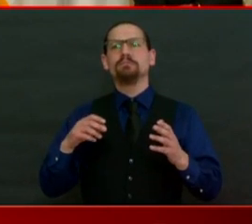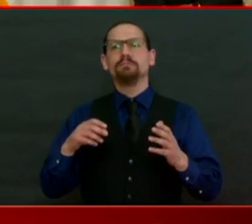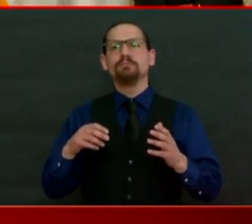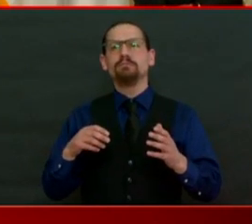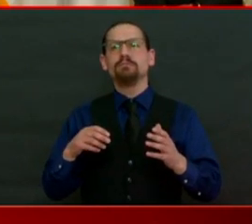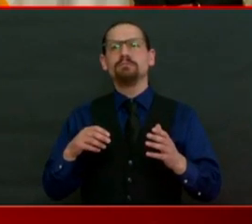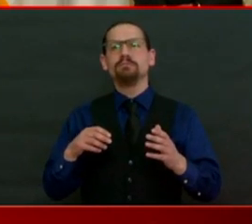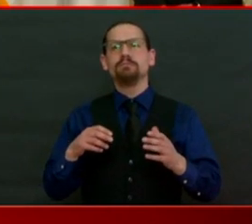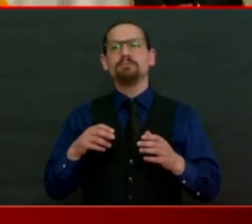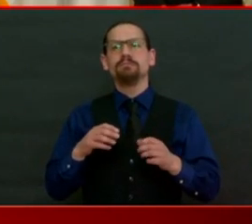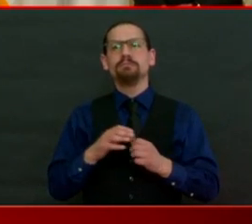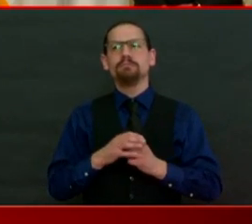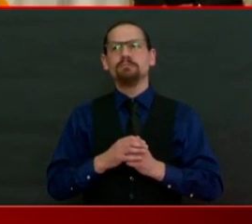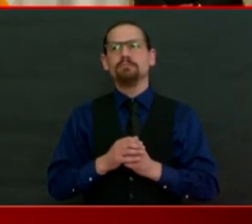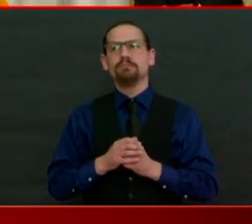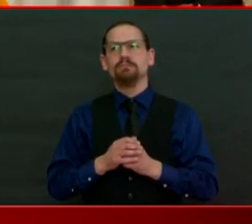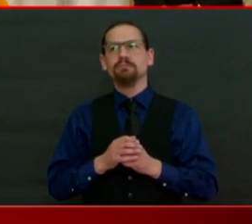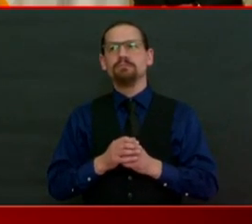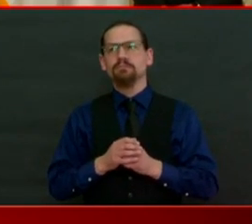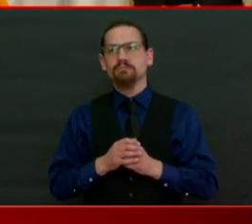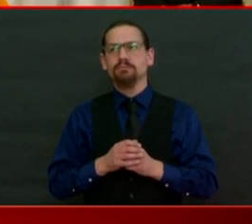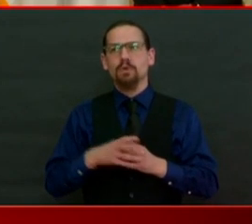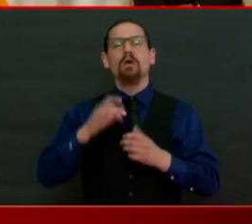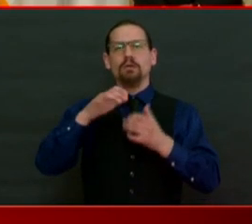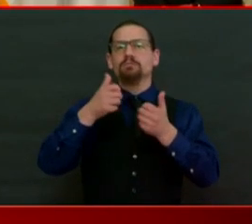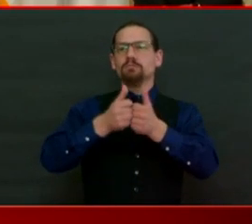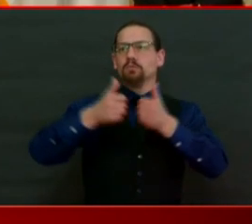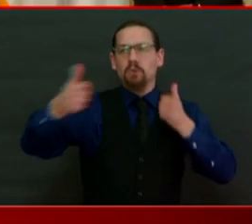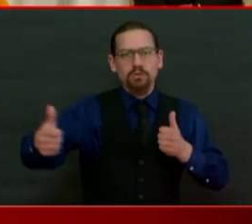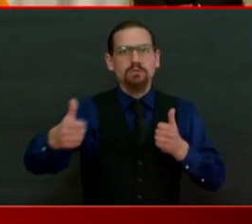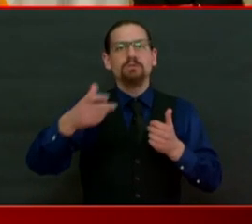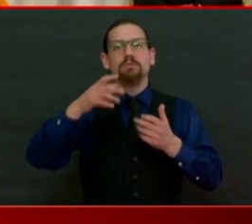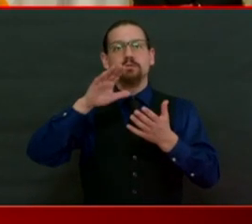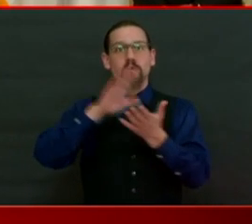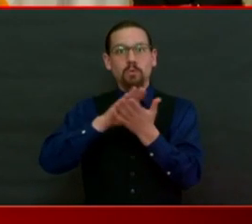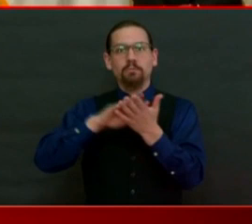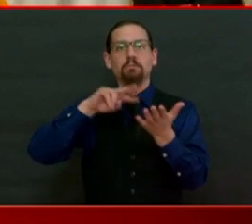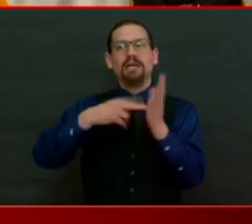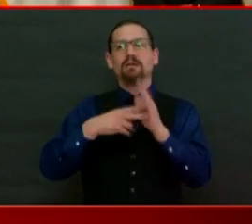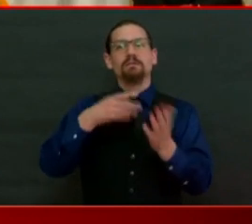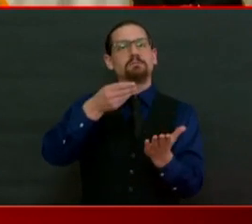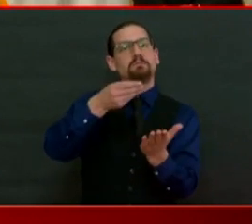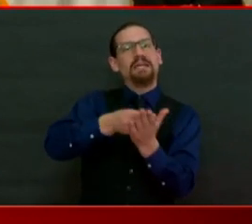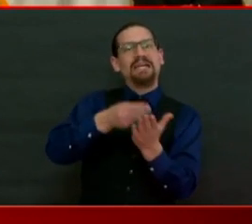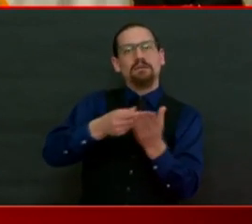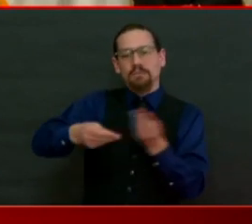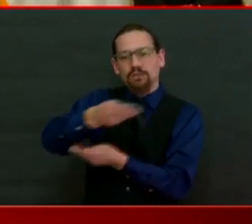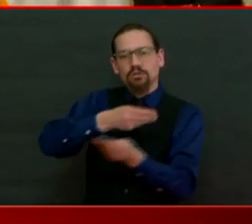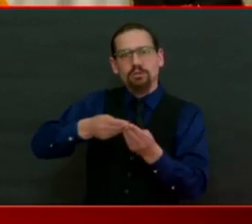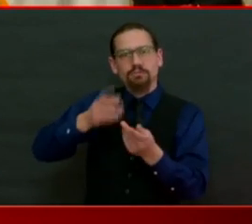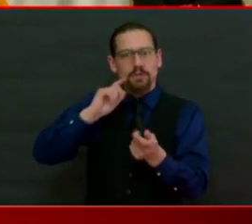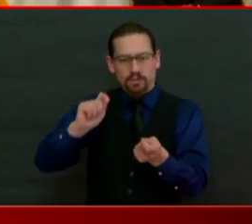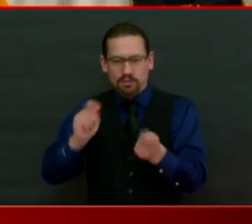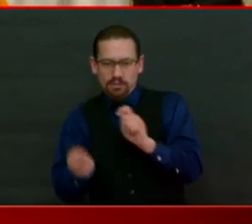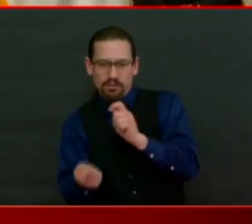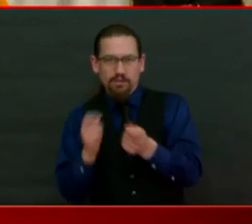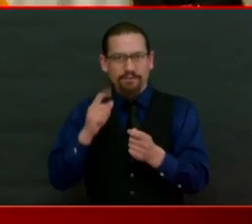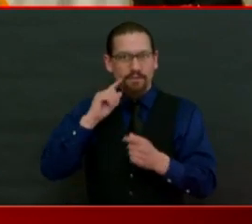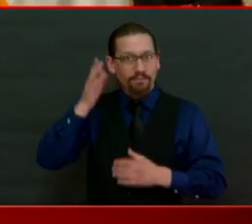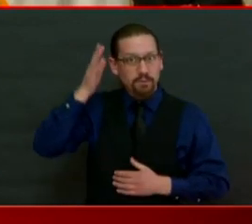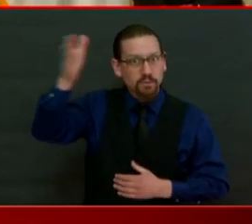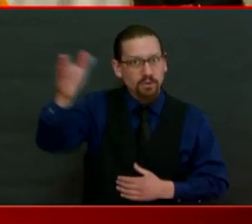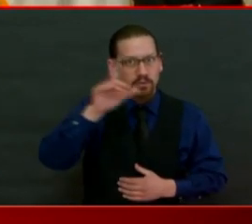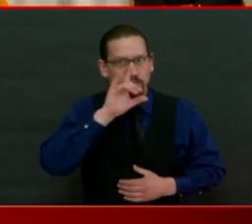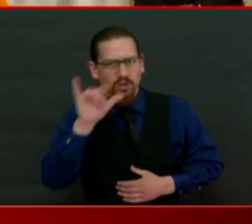enough economic times? Yeah. So let me say this to give you a view for where we are right now.